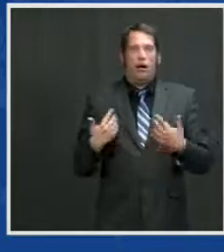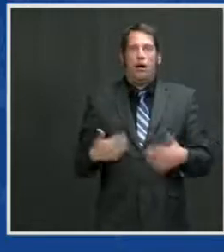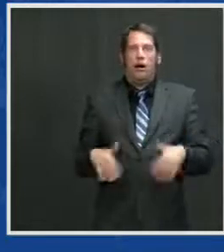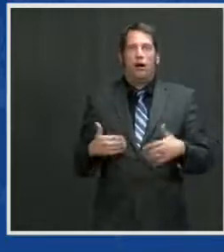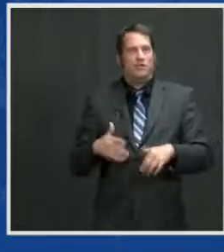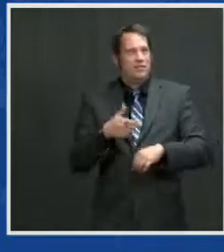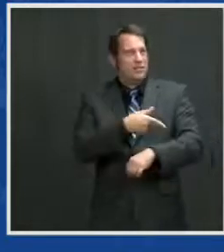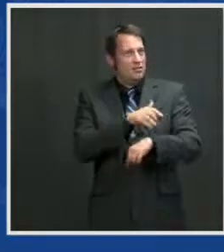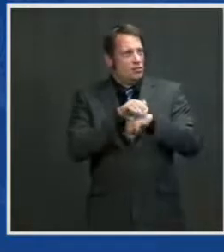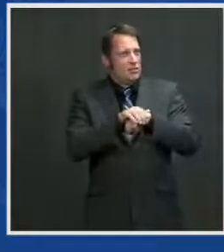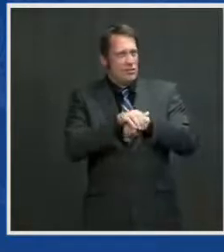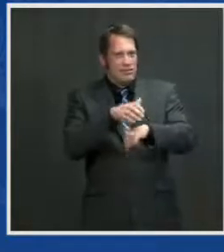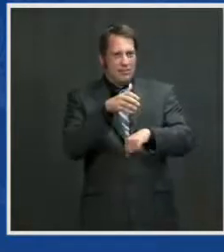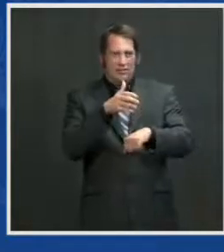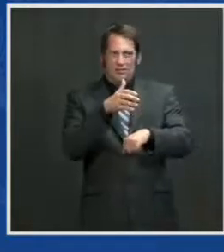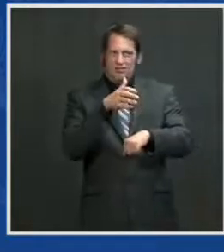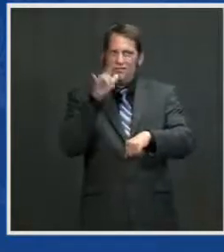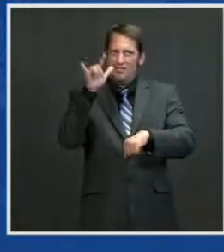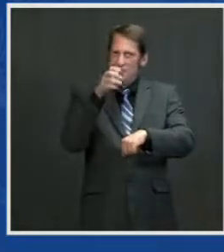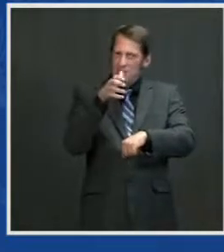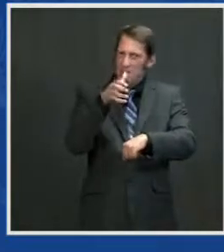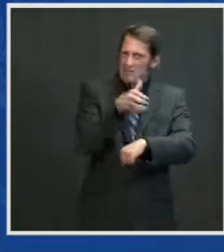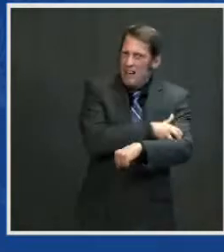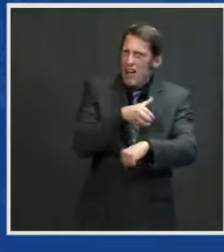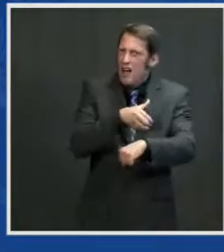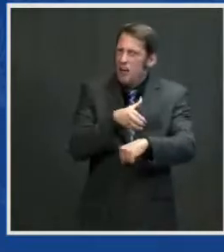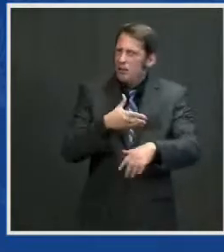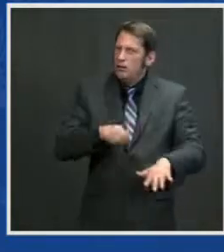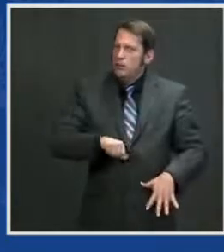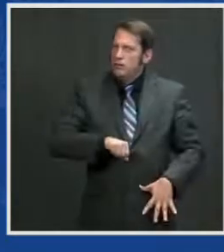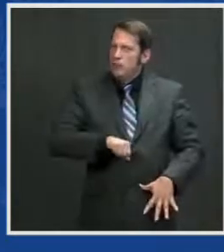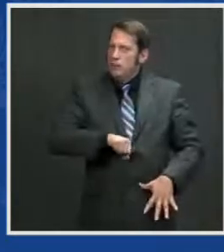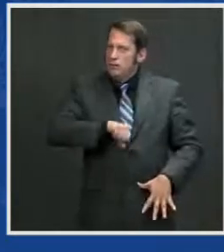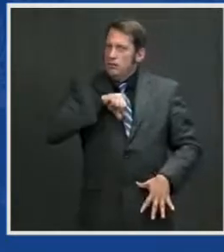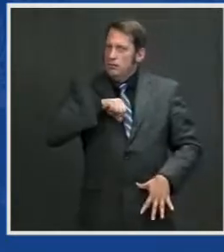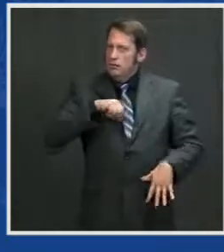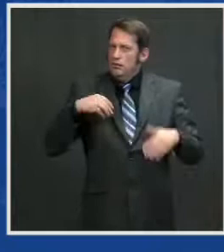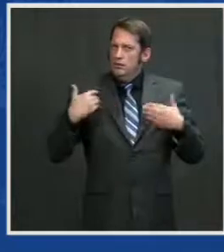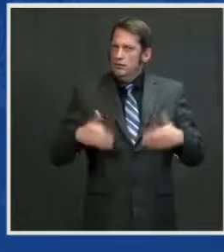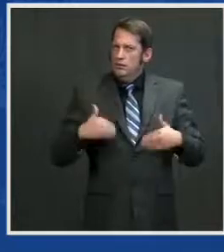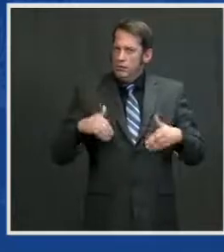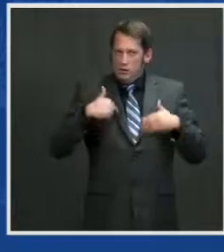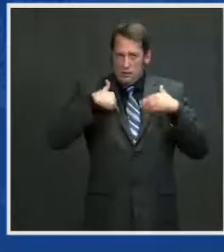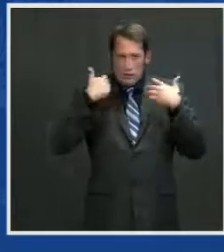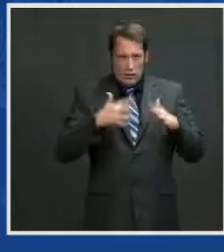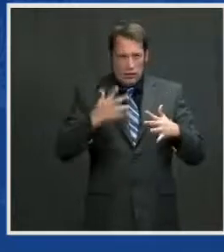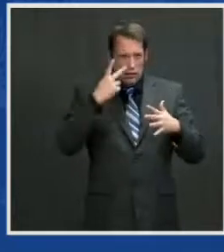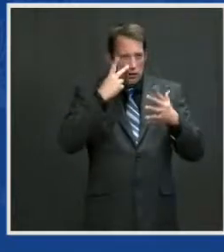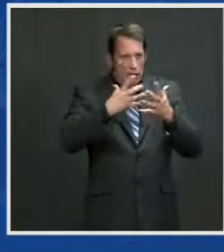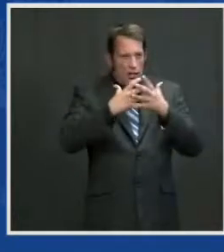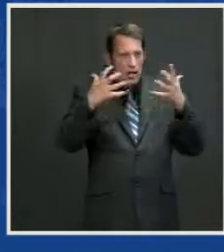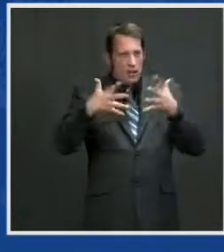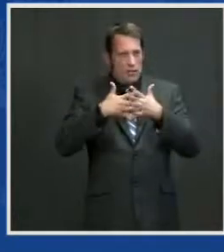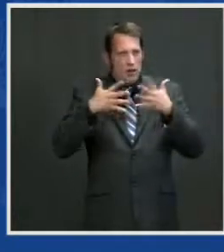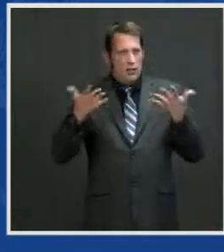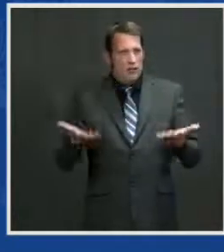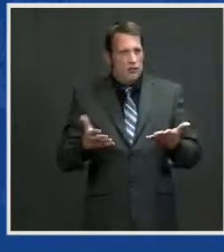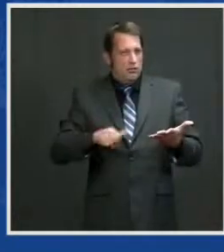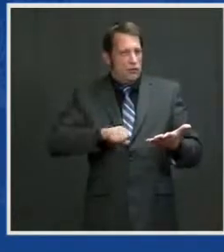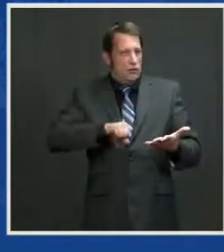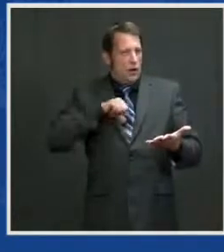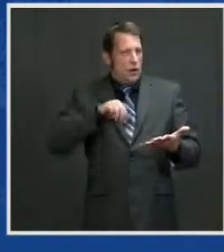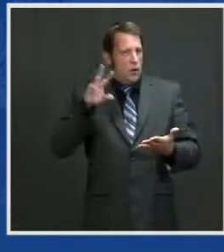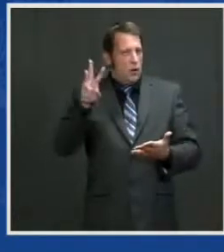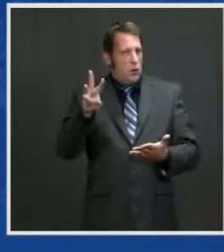But I also know there's also an awful lot of American Air Force pride in this room tonight. World War II was when the U.S. Army Air